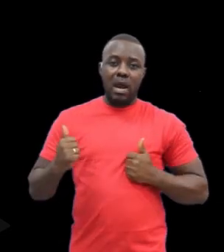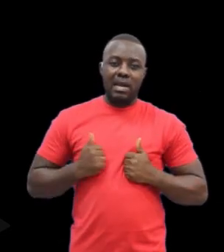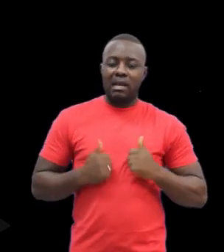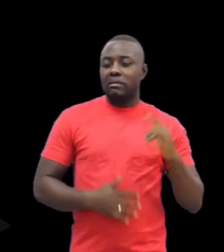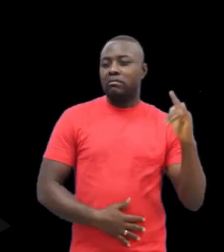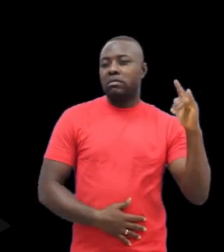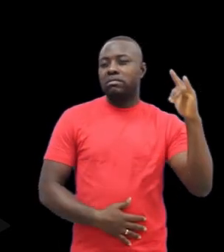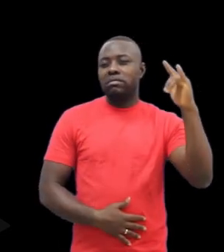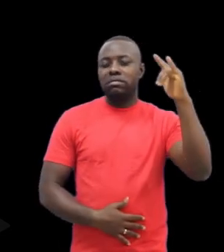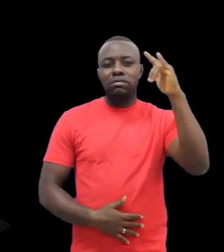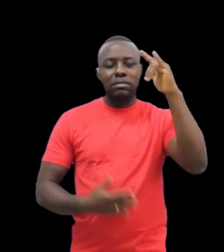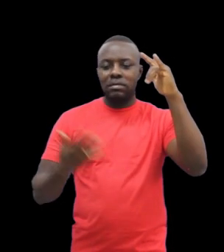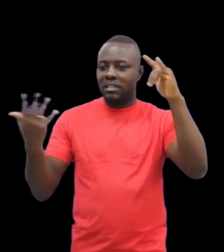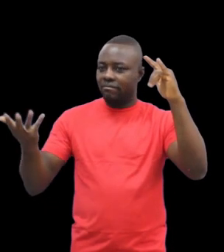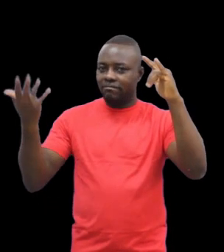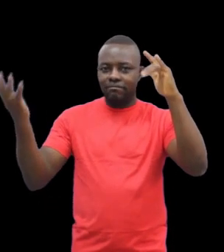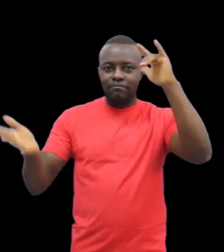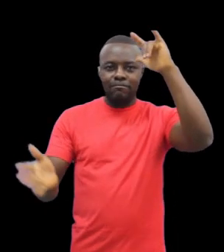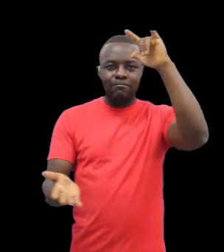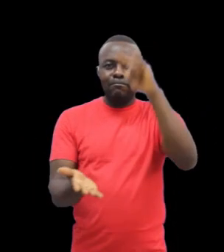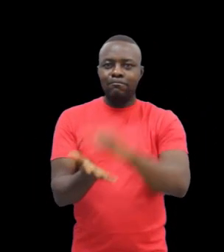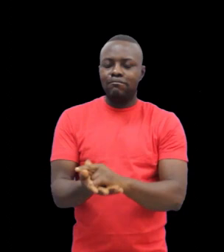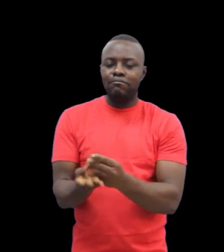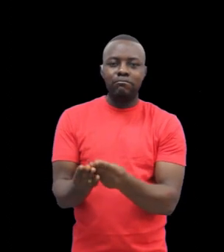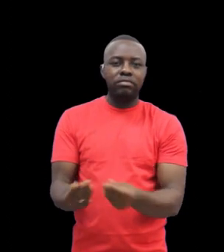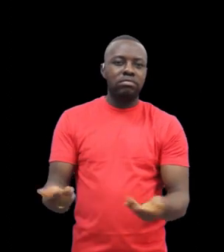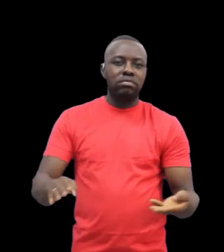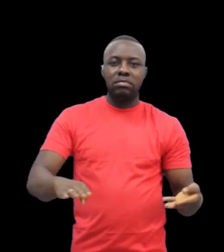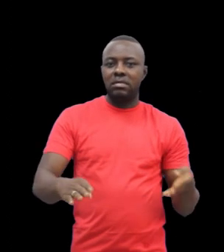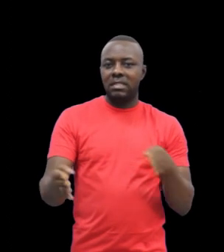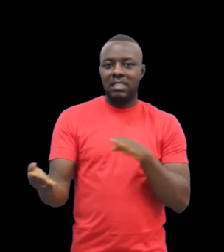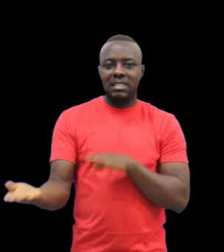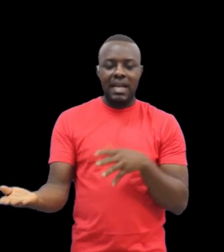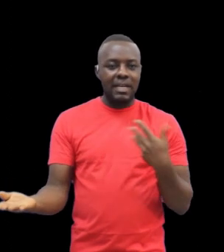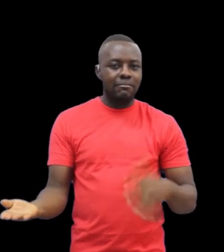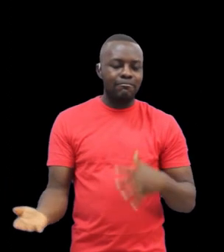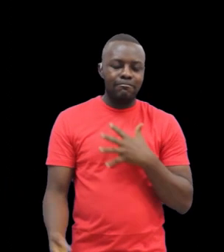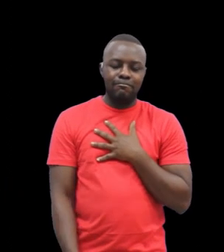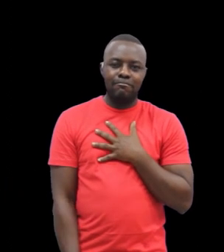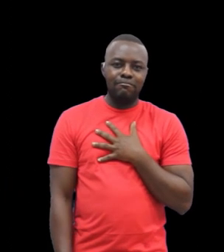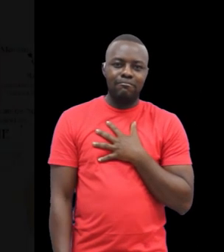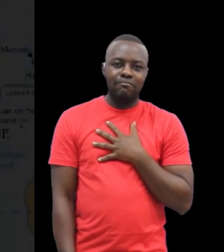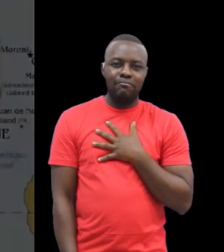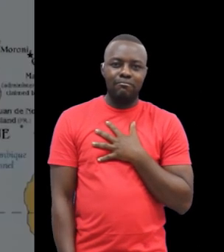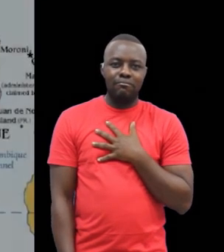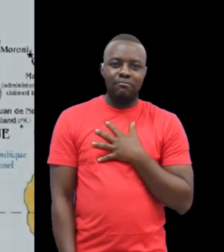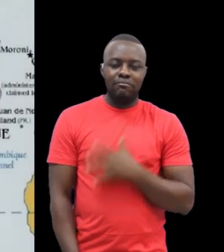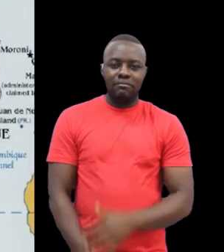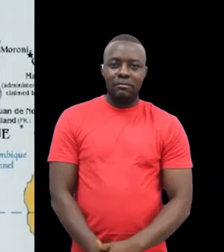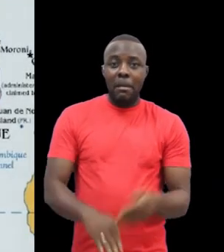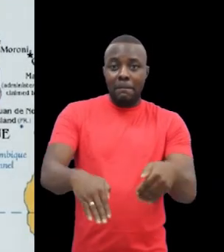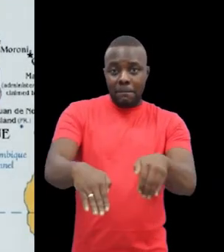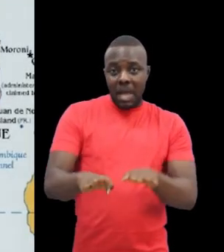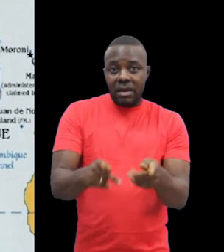Per Foster's wishes, his body was buried and remains in a remote mass grave outside Jisenyi,